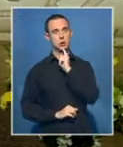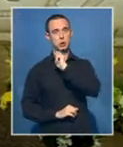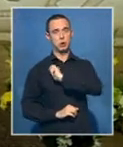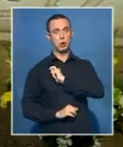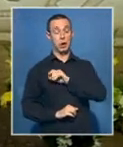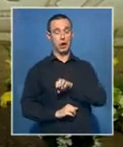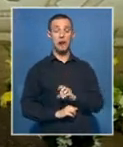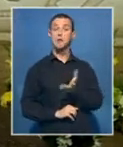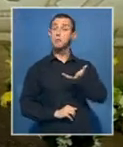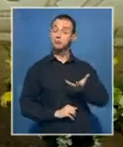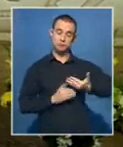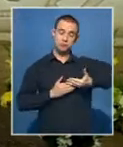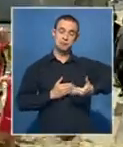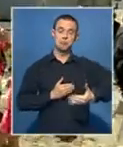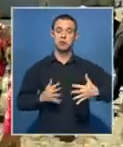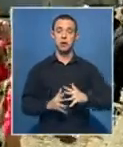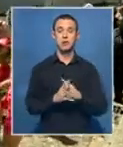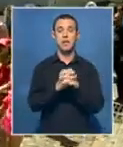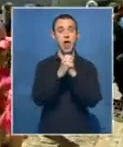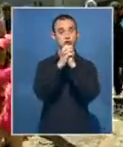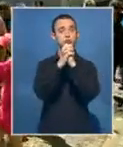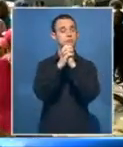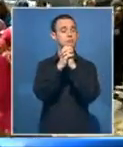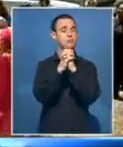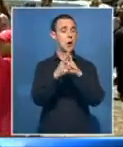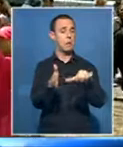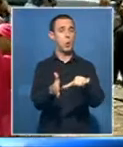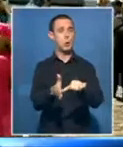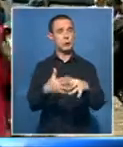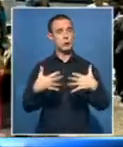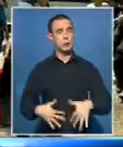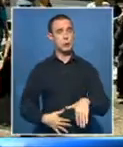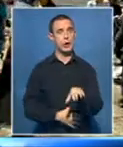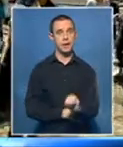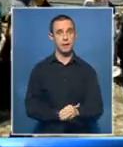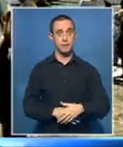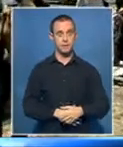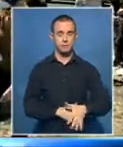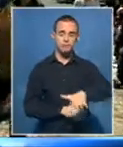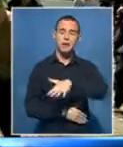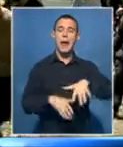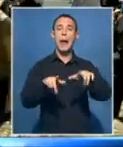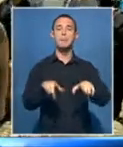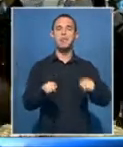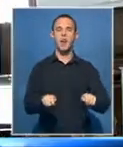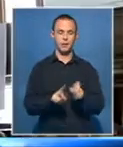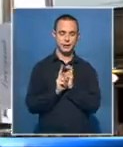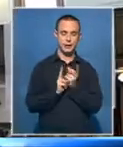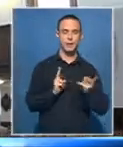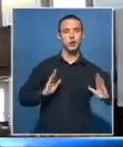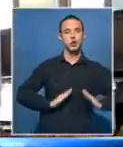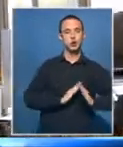Reconciliation is one of the most important things. In Cape Town an interfaith walk for reconciliation.